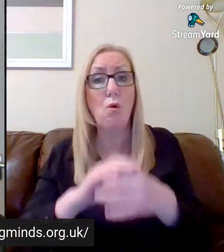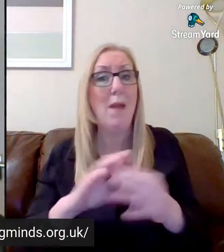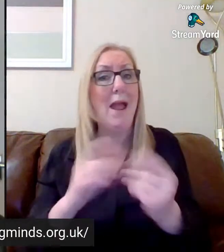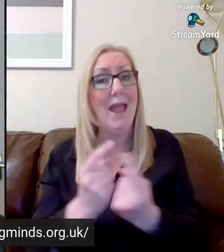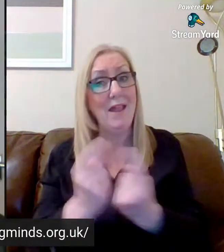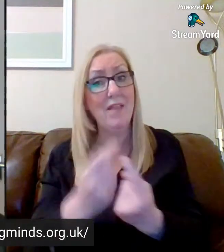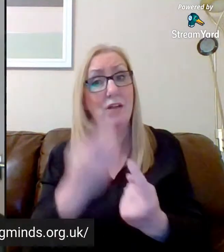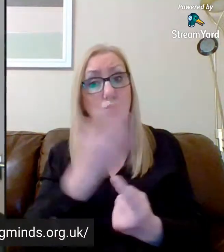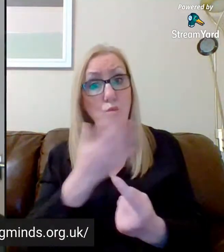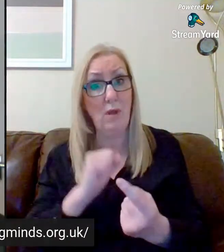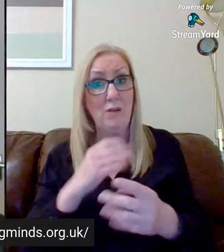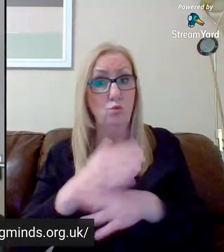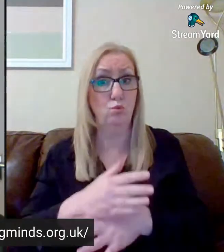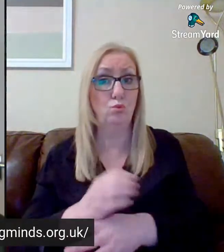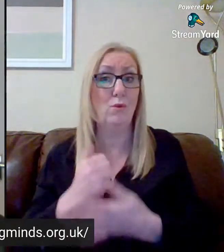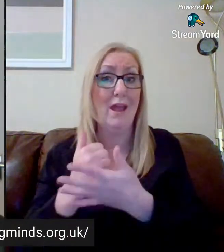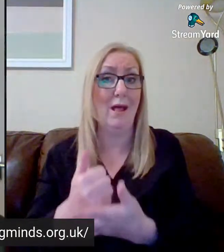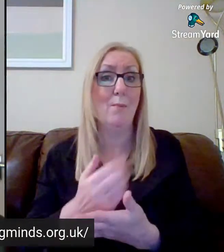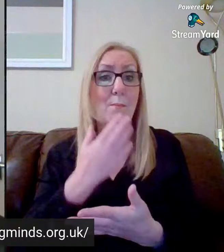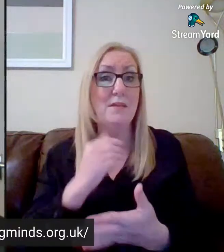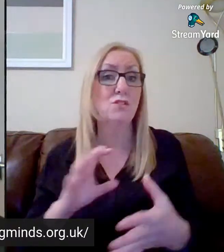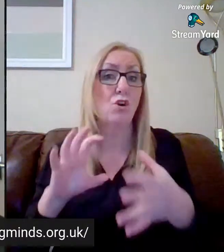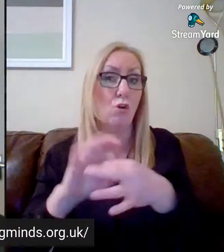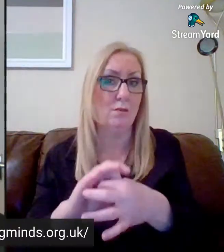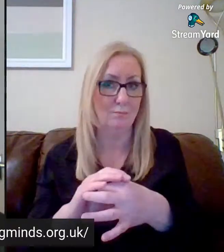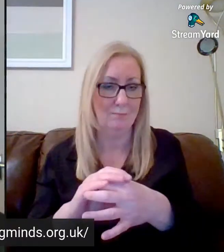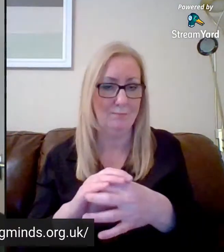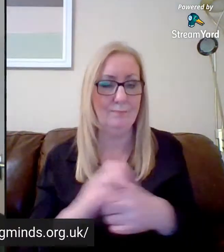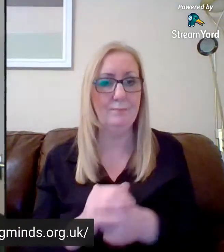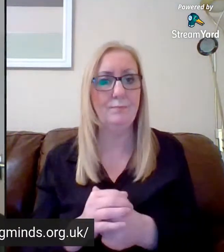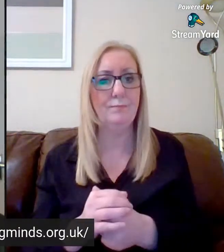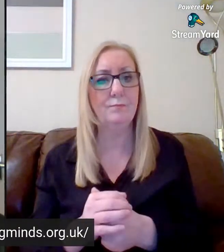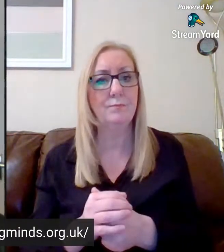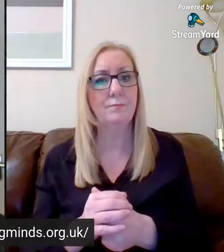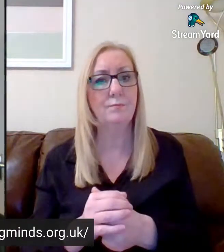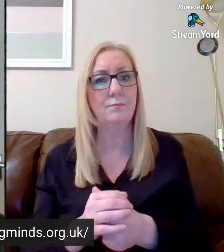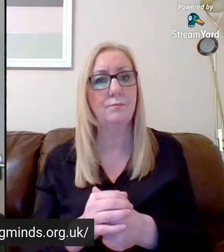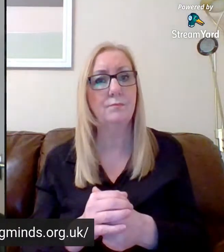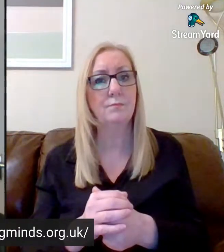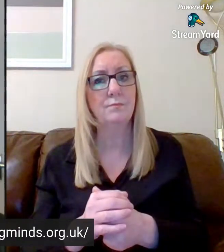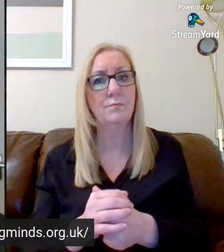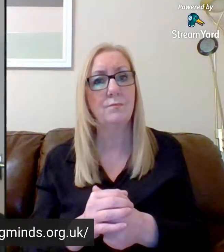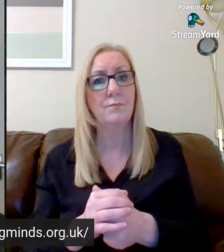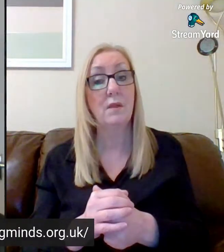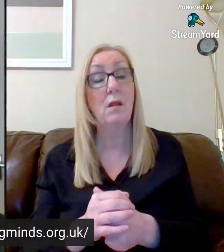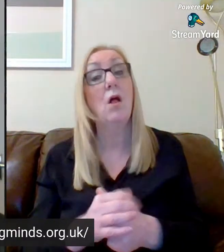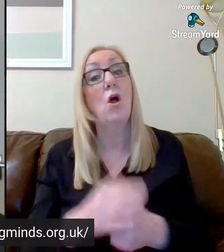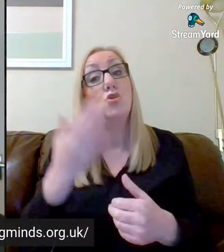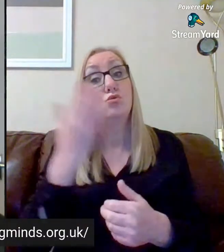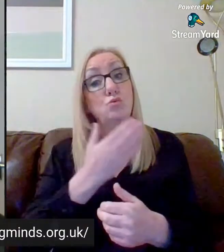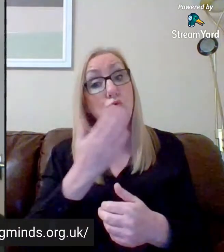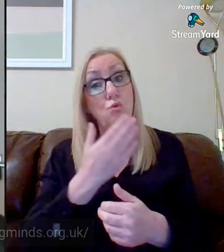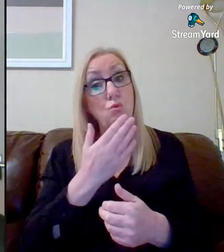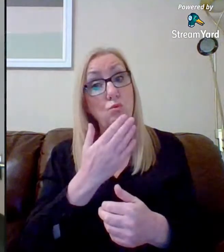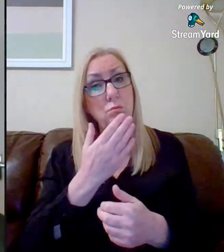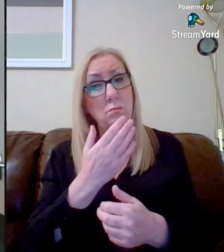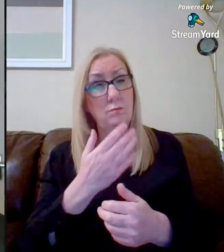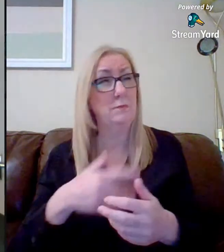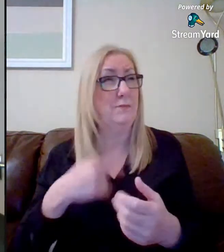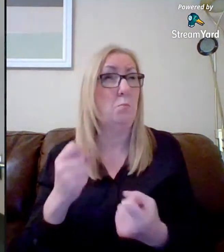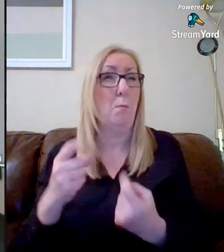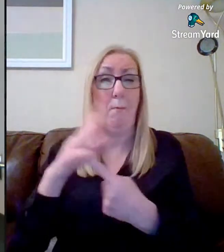help and support with that, please contact. Okay. Now, one of the things that this school has been pushing quite a bit recently